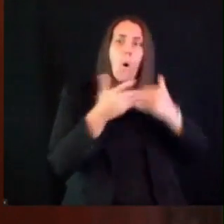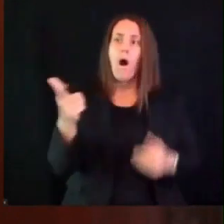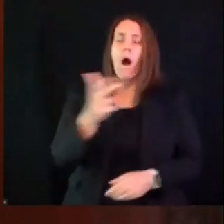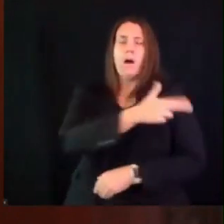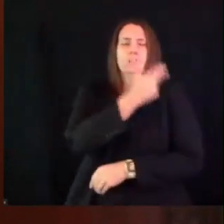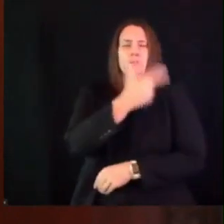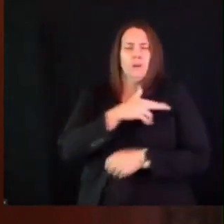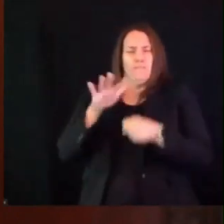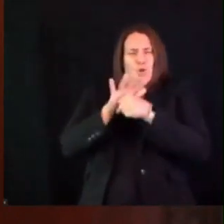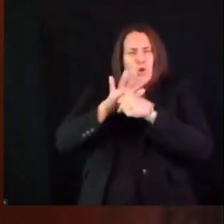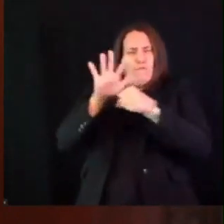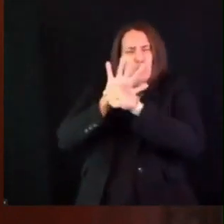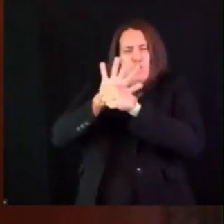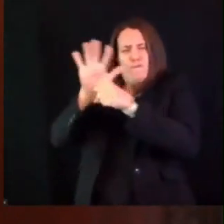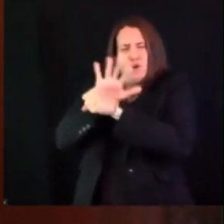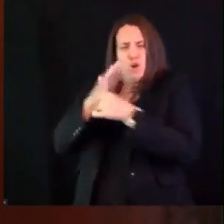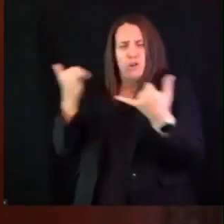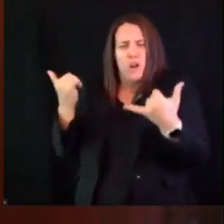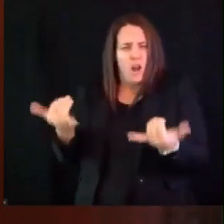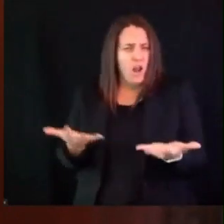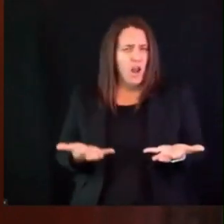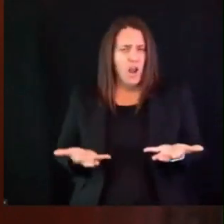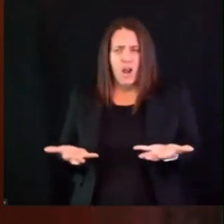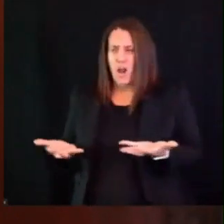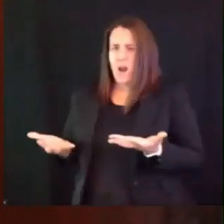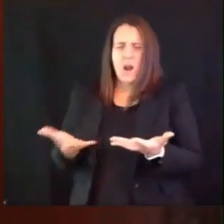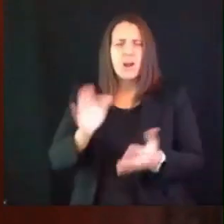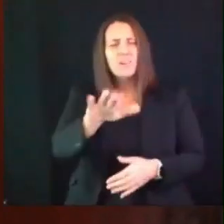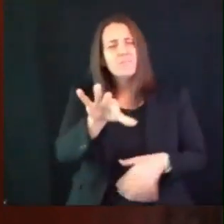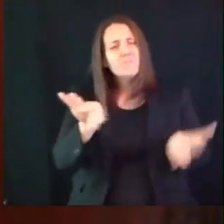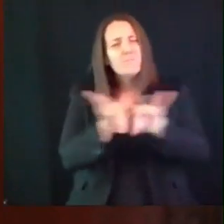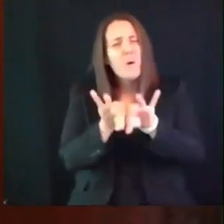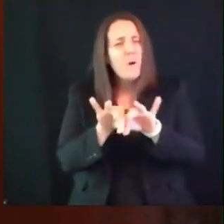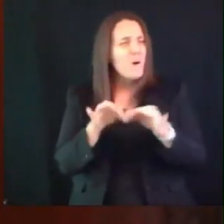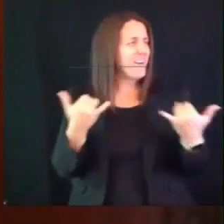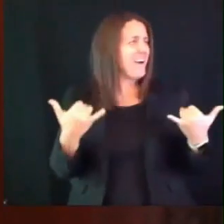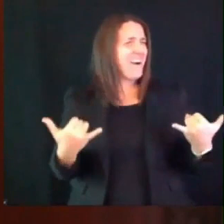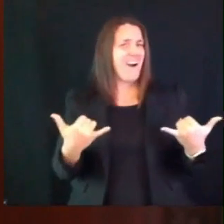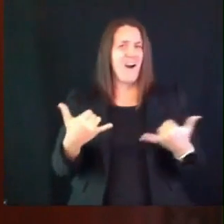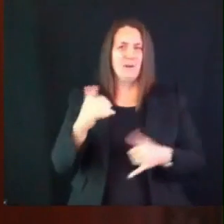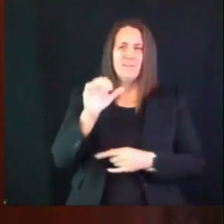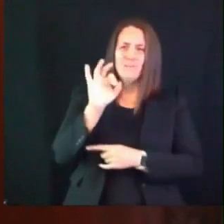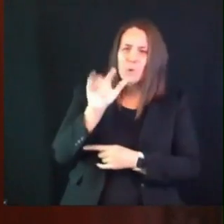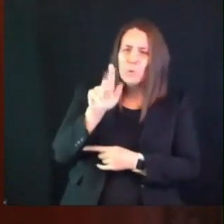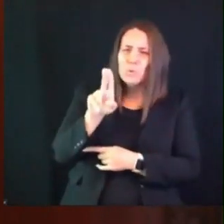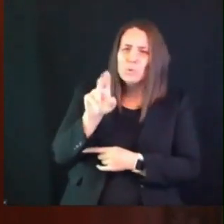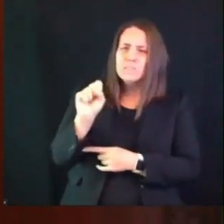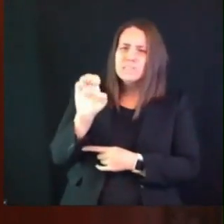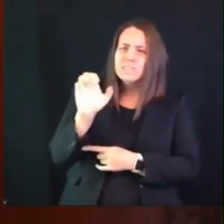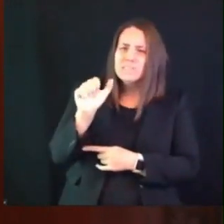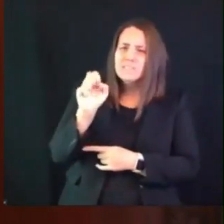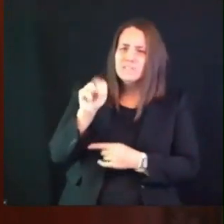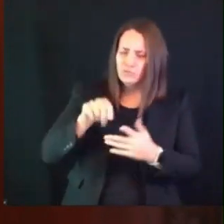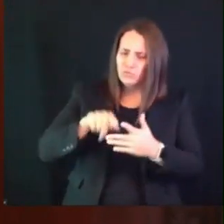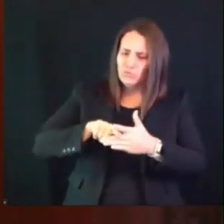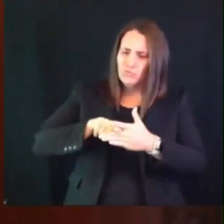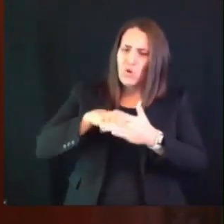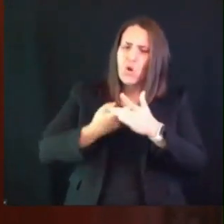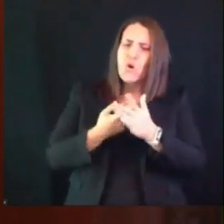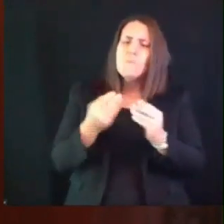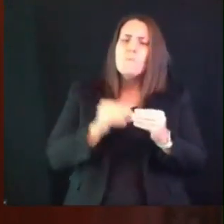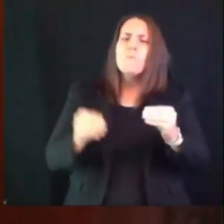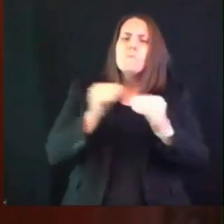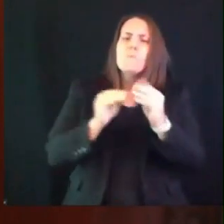emergency in the midst of a global pandemic would have serious consequences for our state but regardless